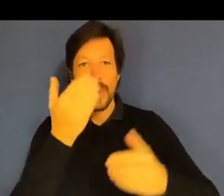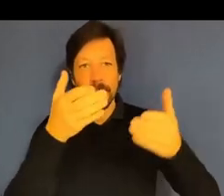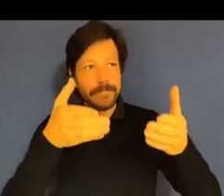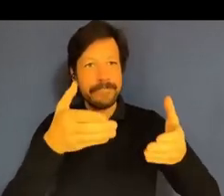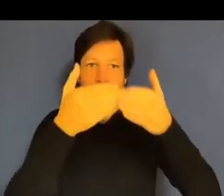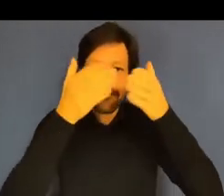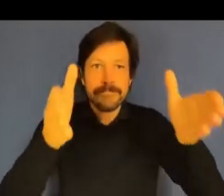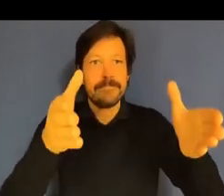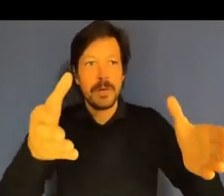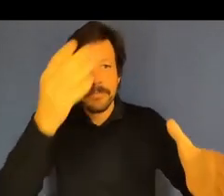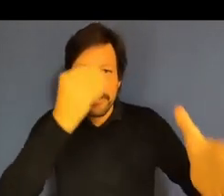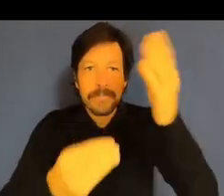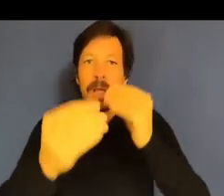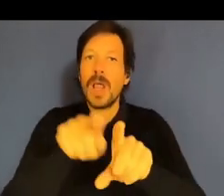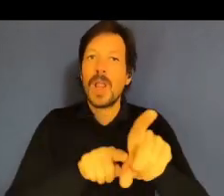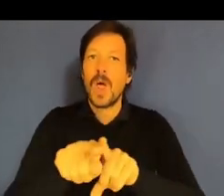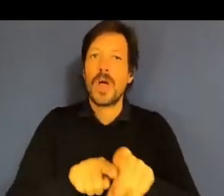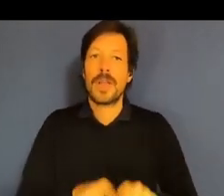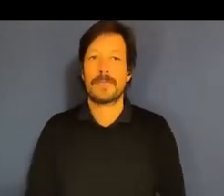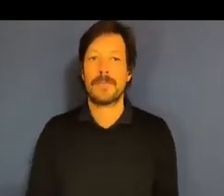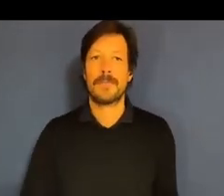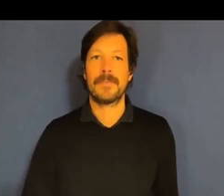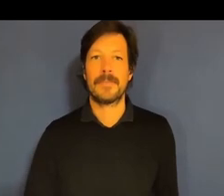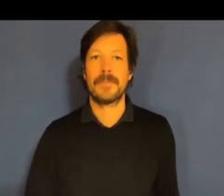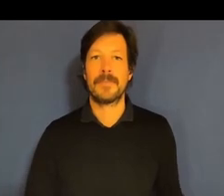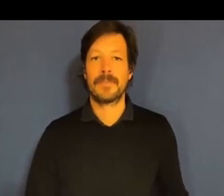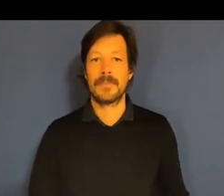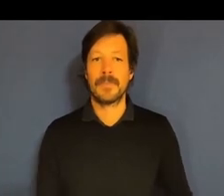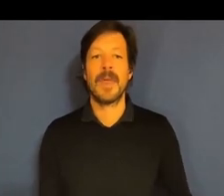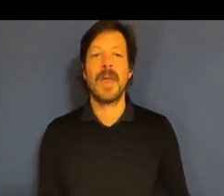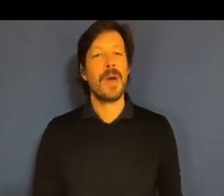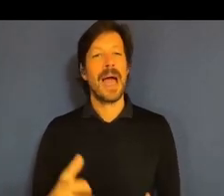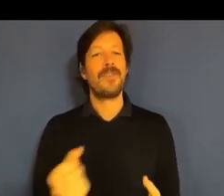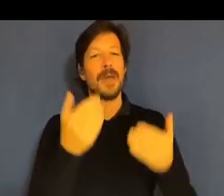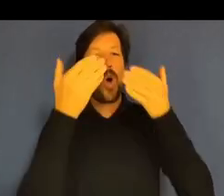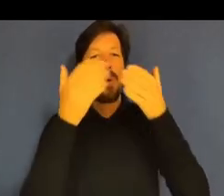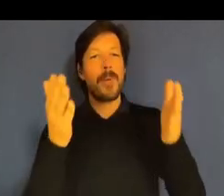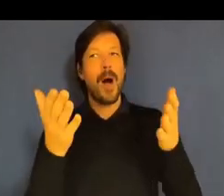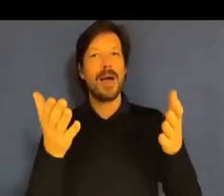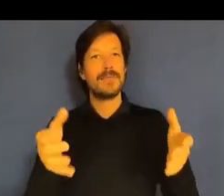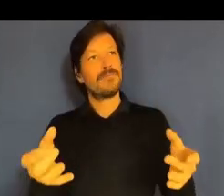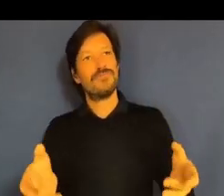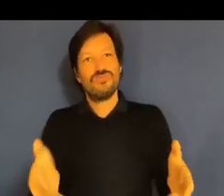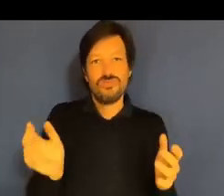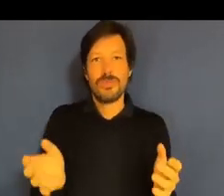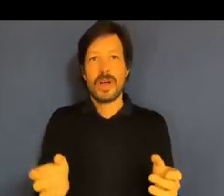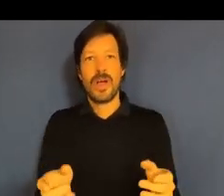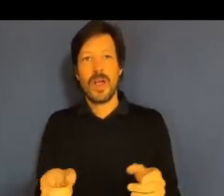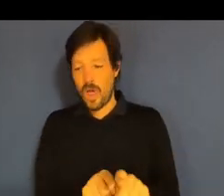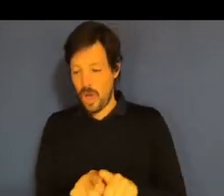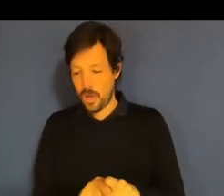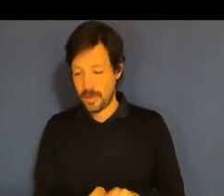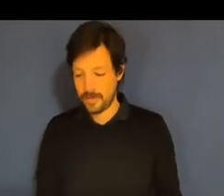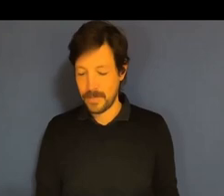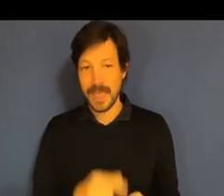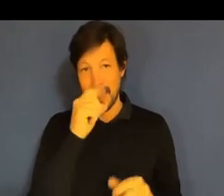we are in a lifelong apprenticeship. If we're kind of open-minded about it, we can really gain a huge amount from the